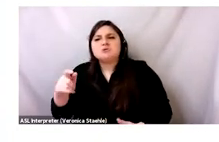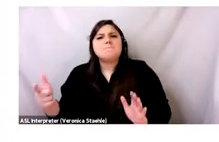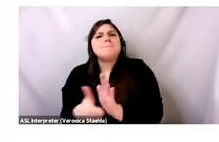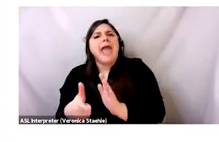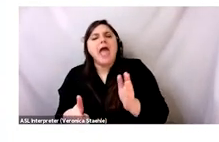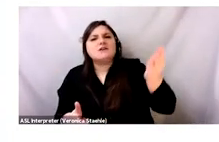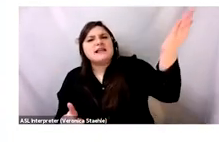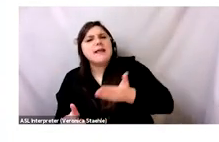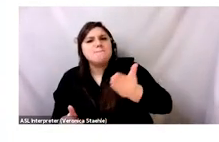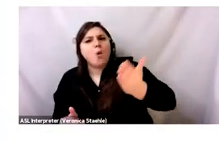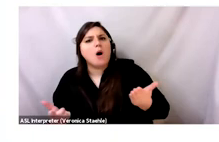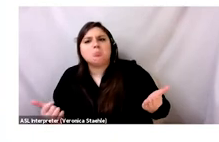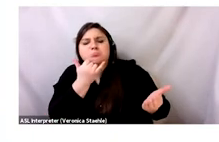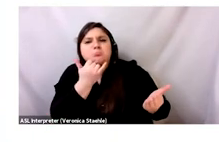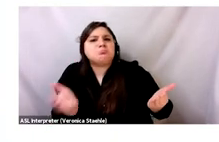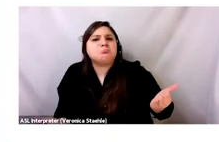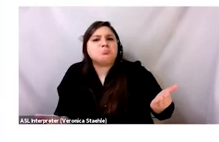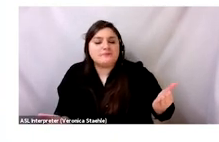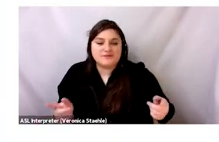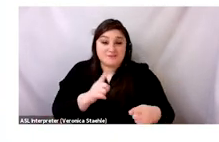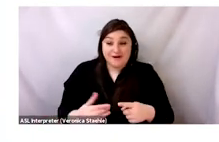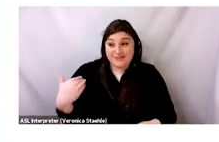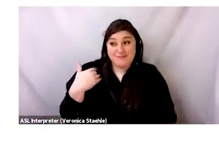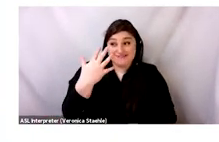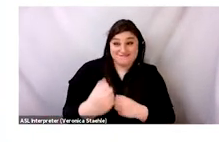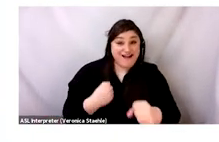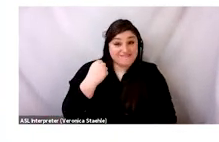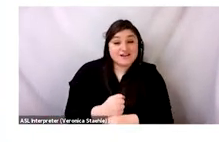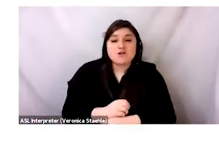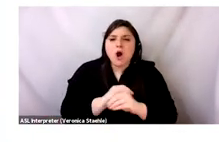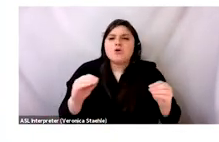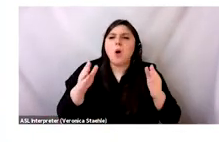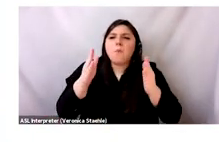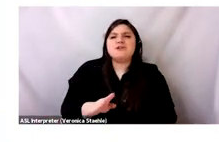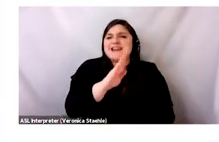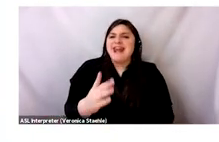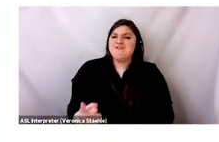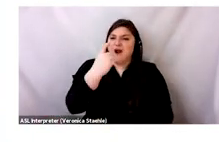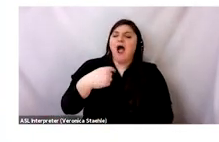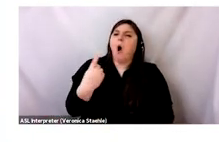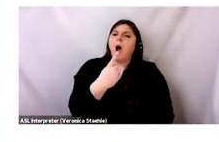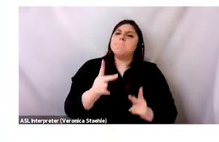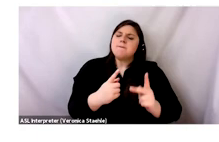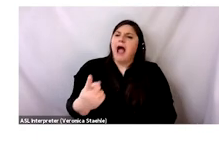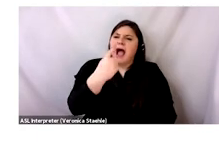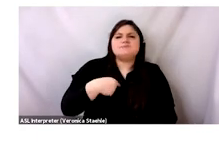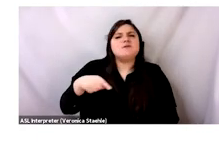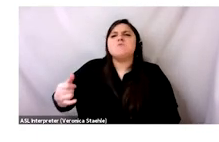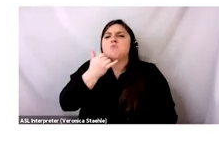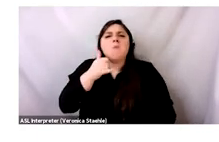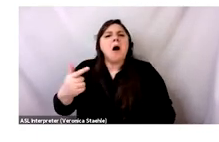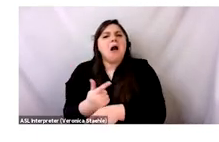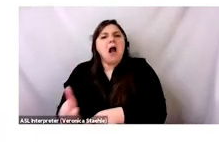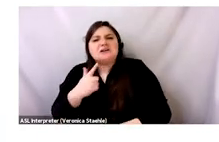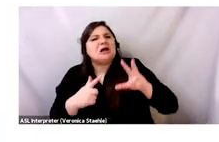doesn't ban secondhand clothing imports. But not once in the last five years has a single person ever asked me